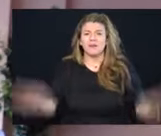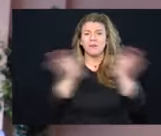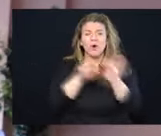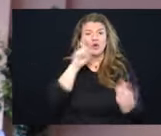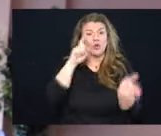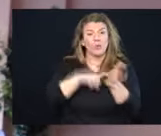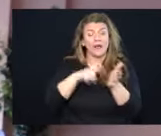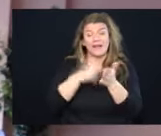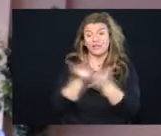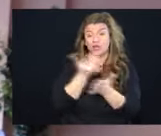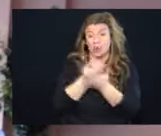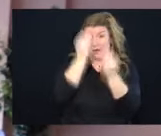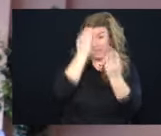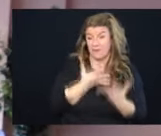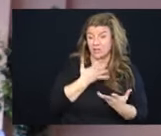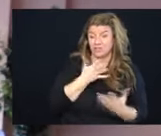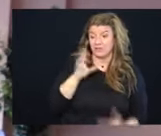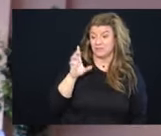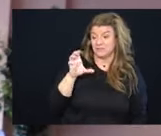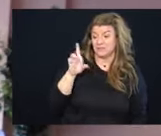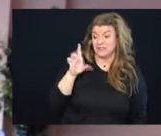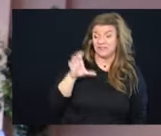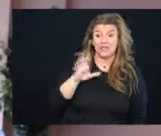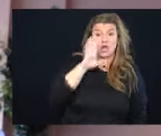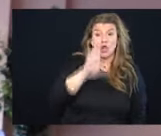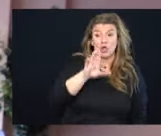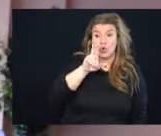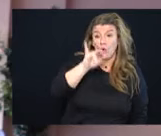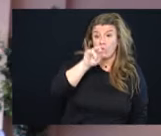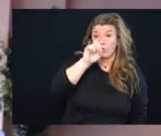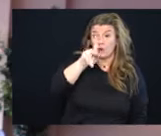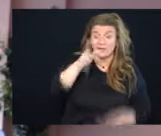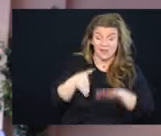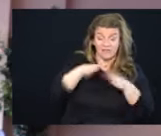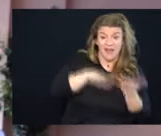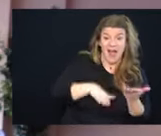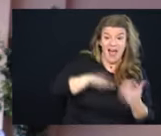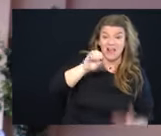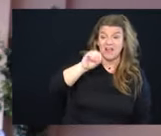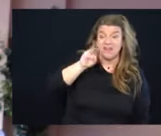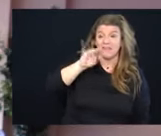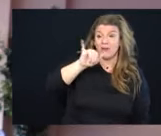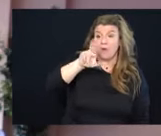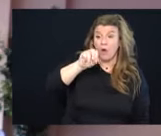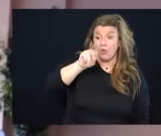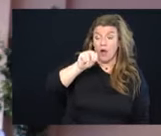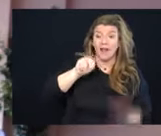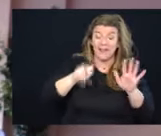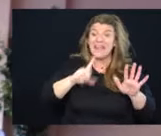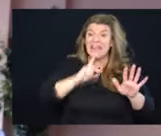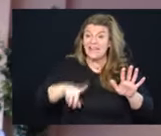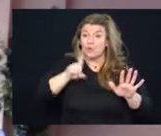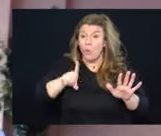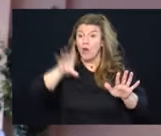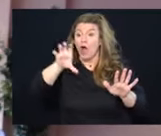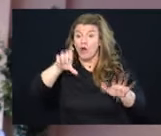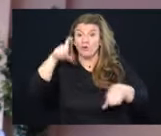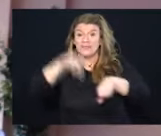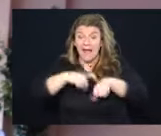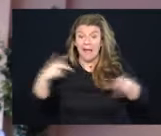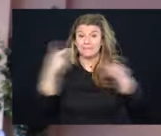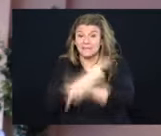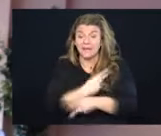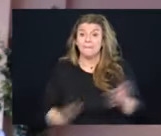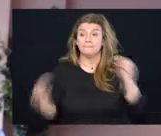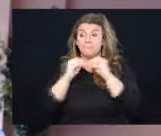new data from the CDC would say that your risk of dying from Omicron is 100, 100 times higher if